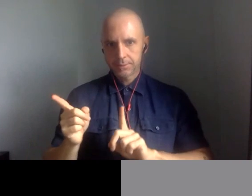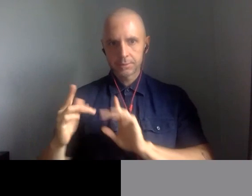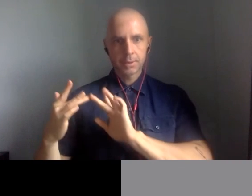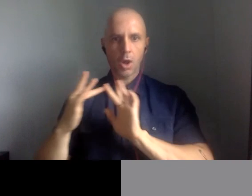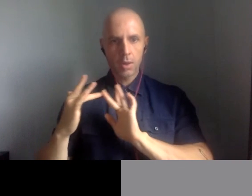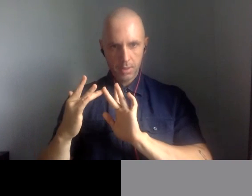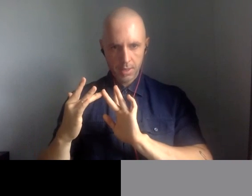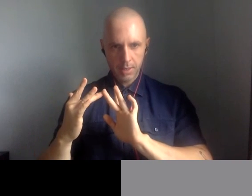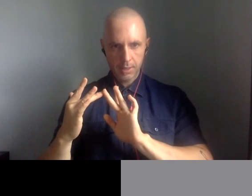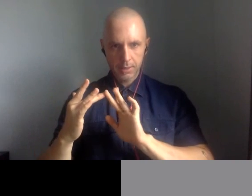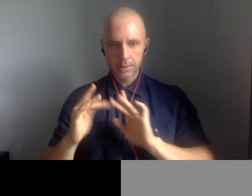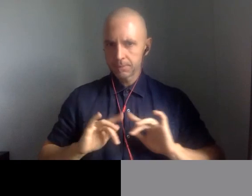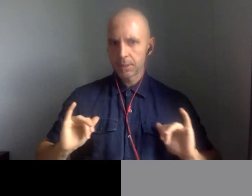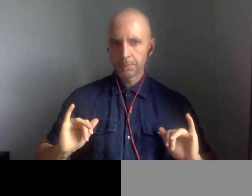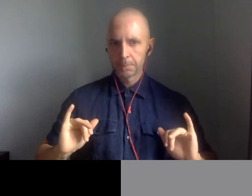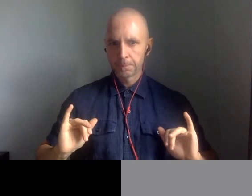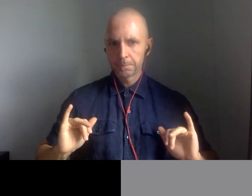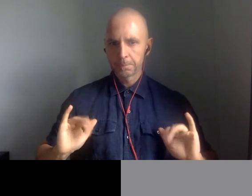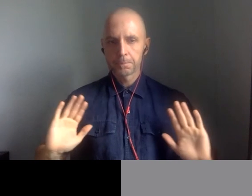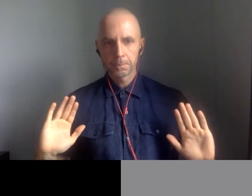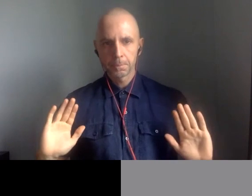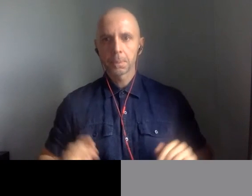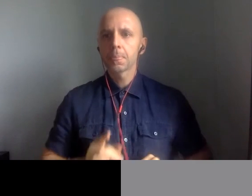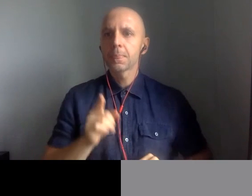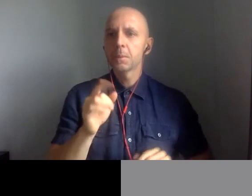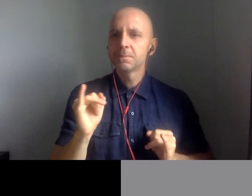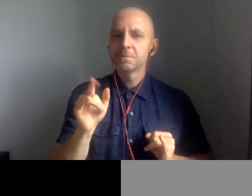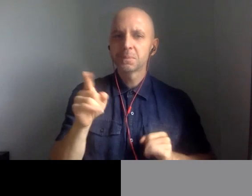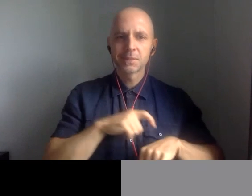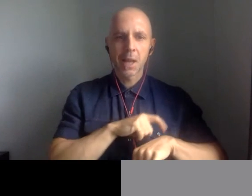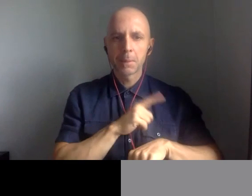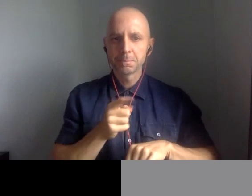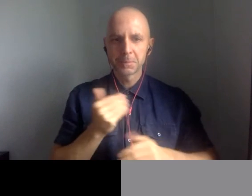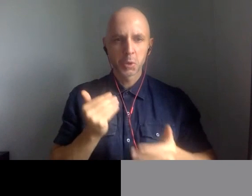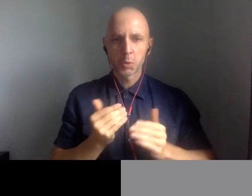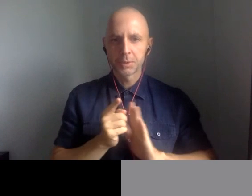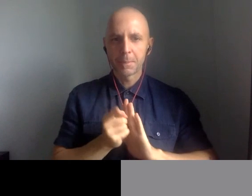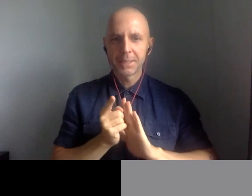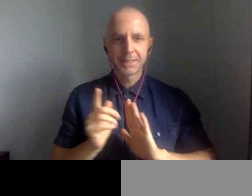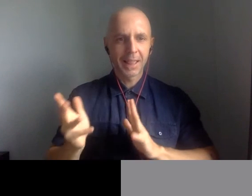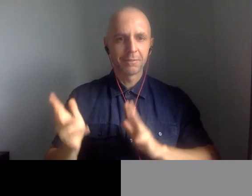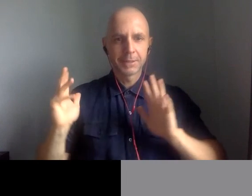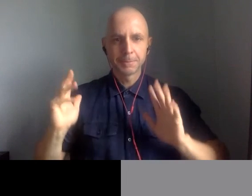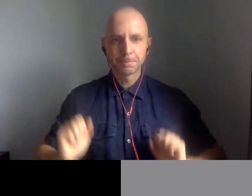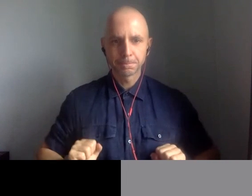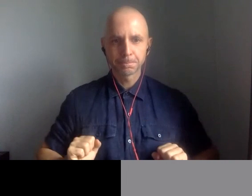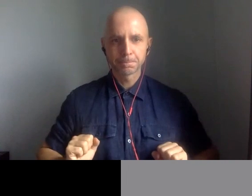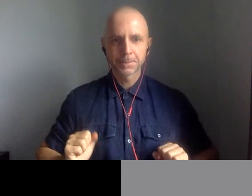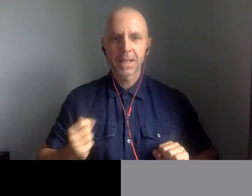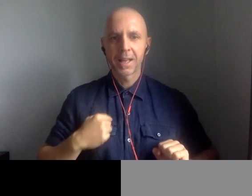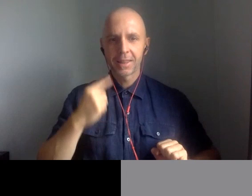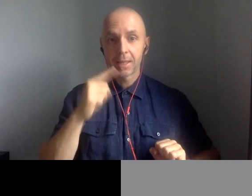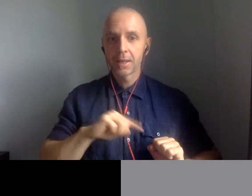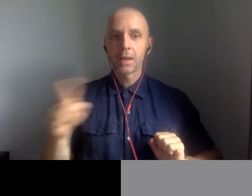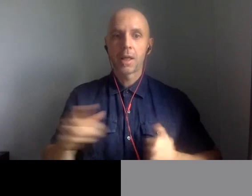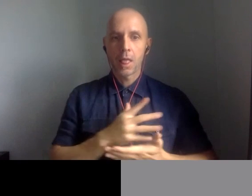It does look like we are in our last minute. And I believe that the window will close.